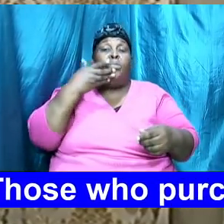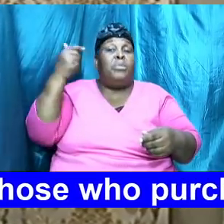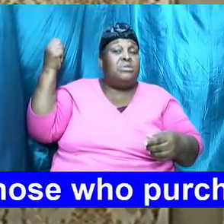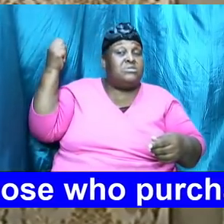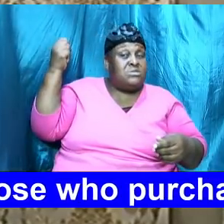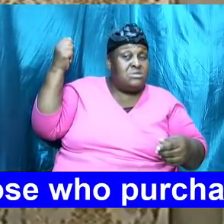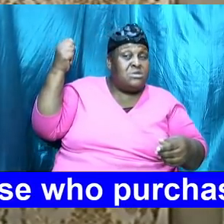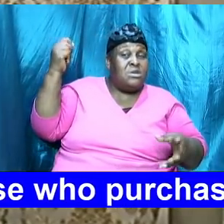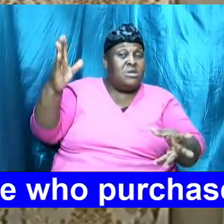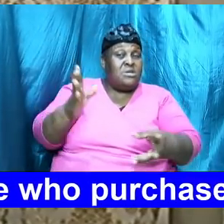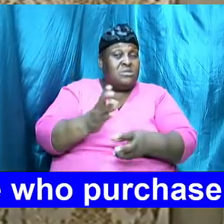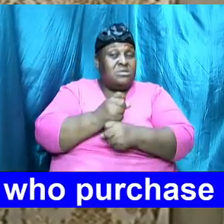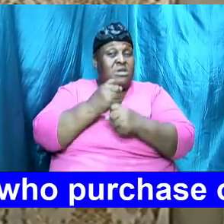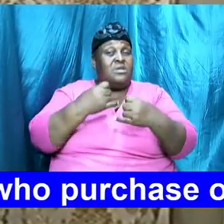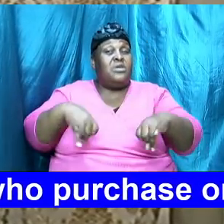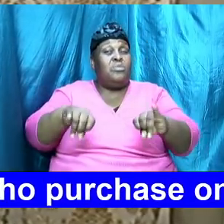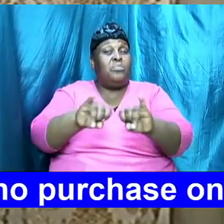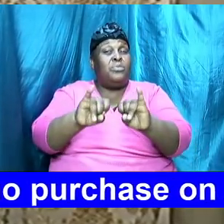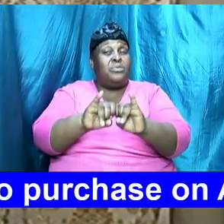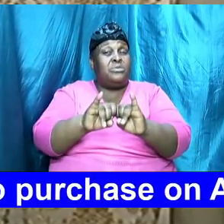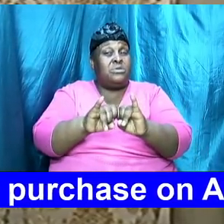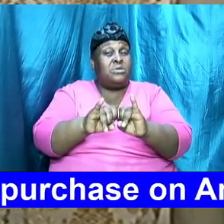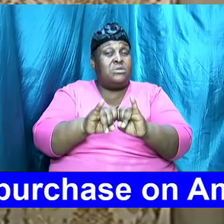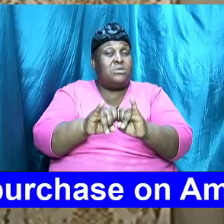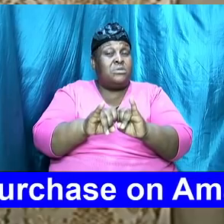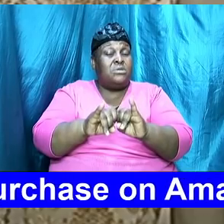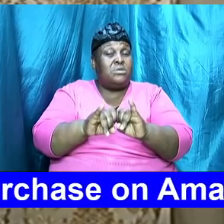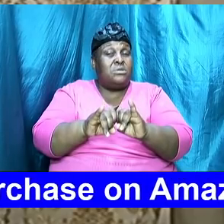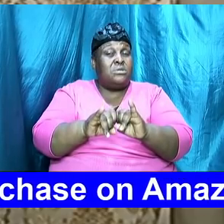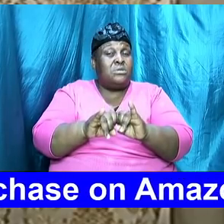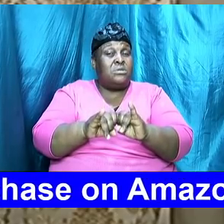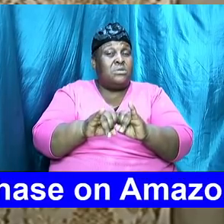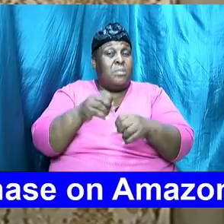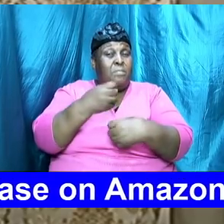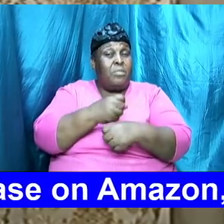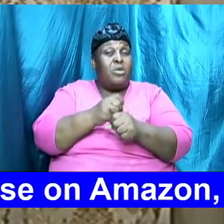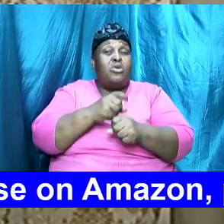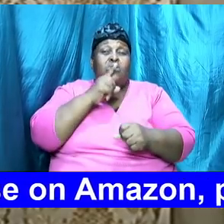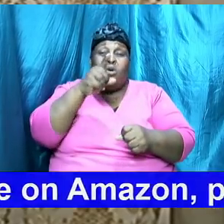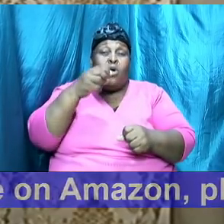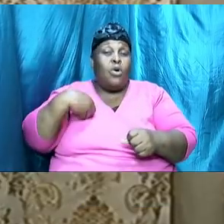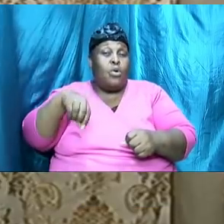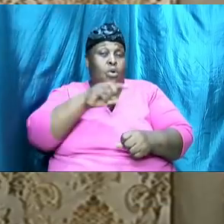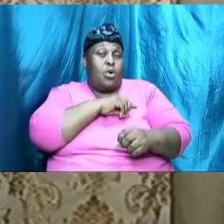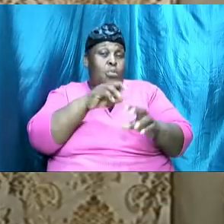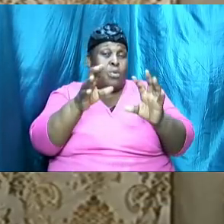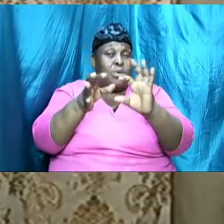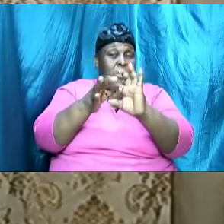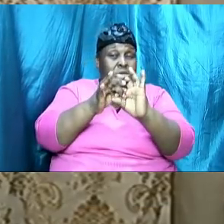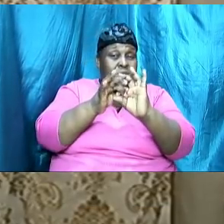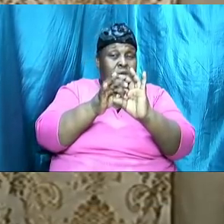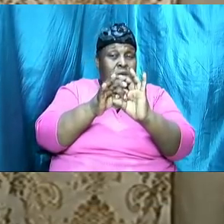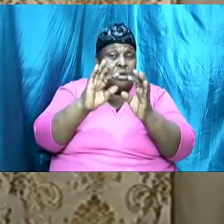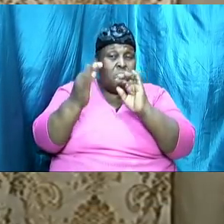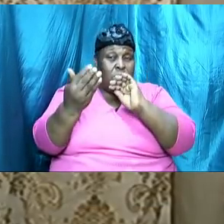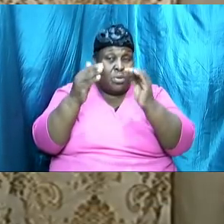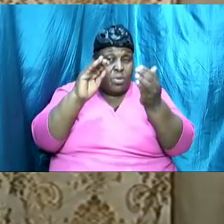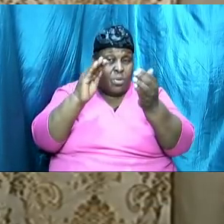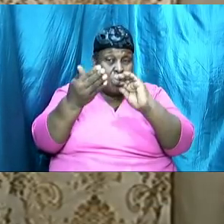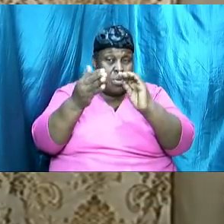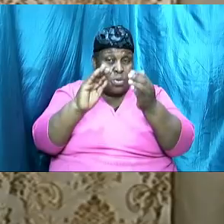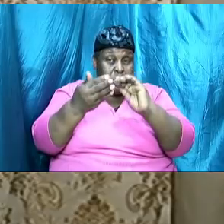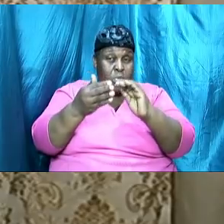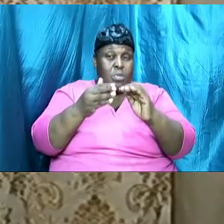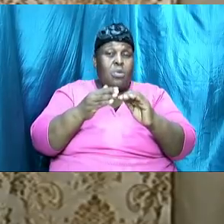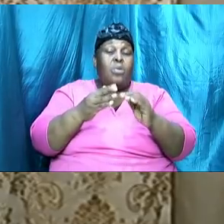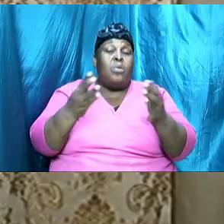to take the necessary steps to ensure that our relationships become what